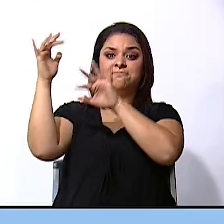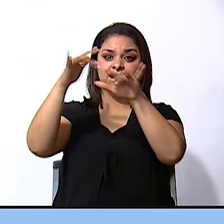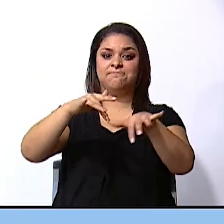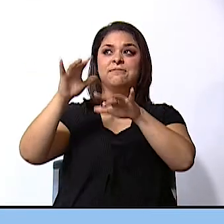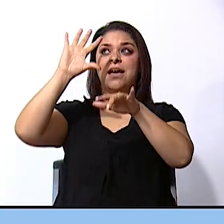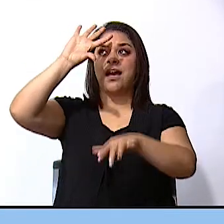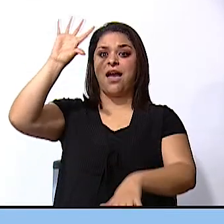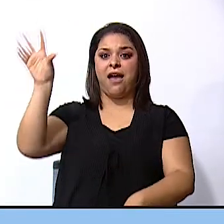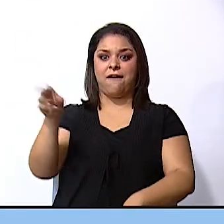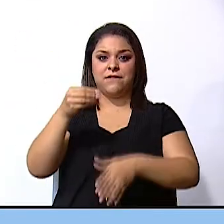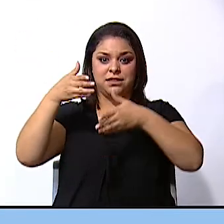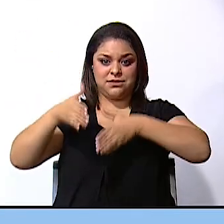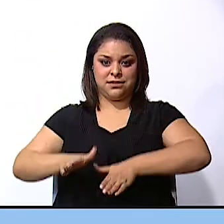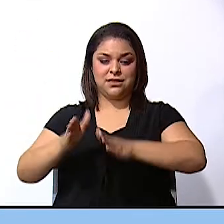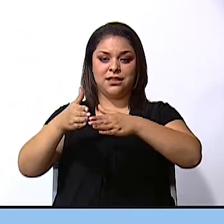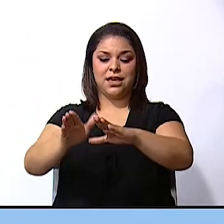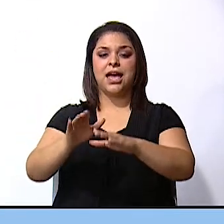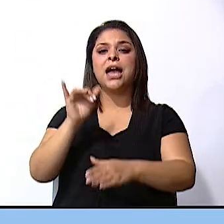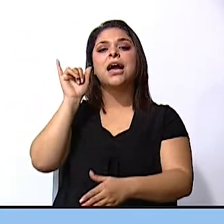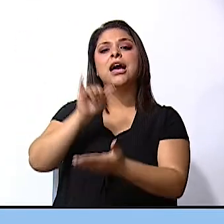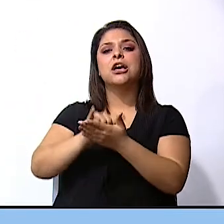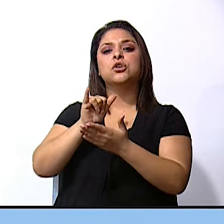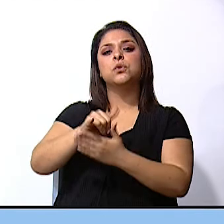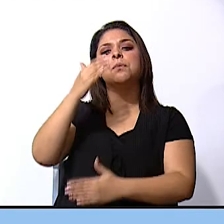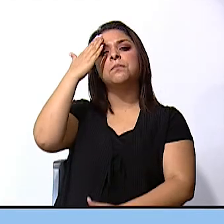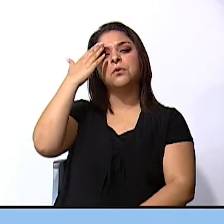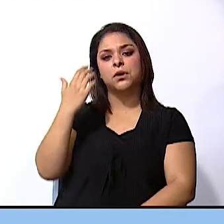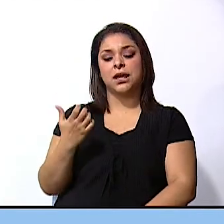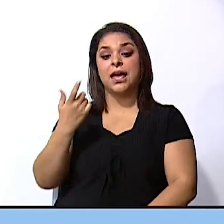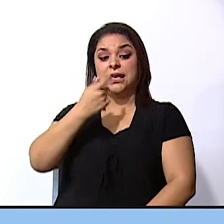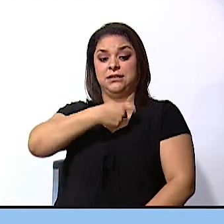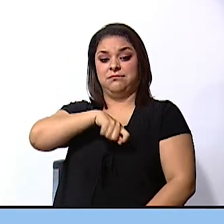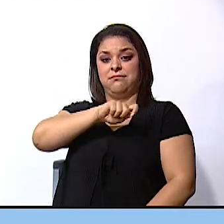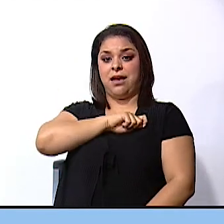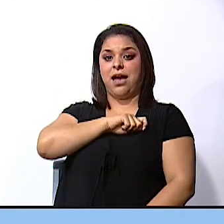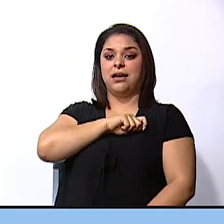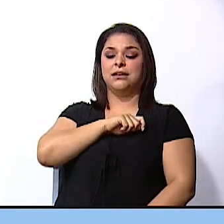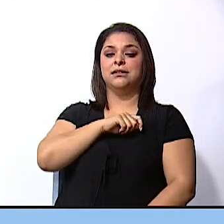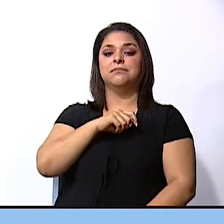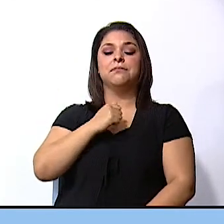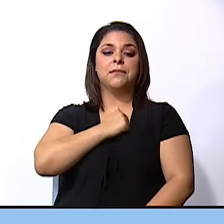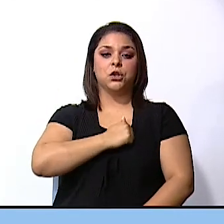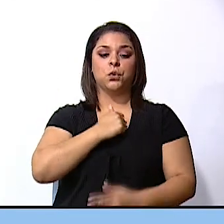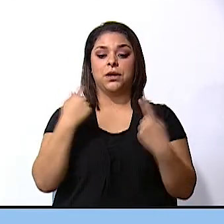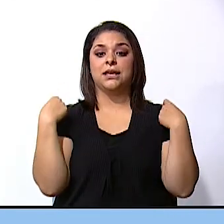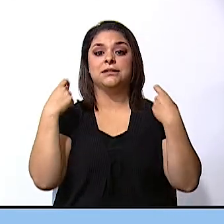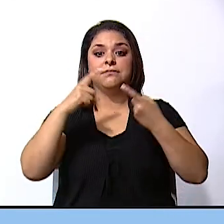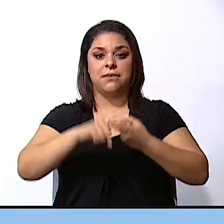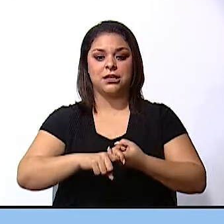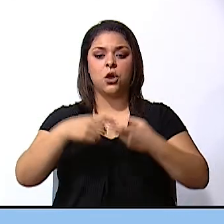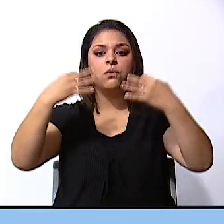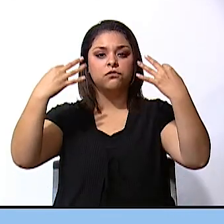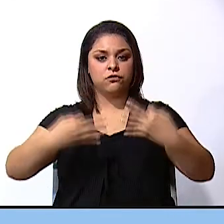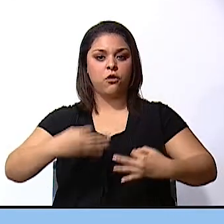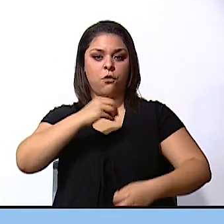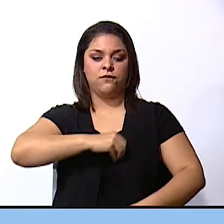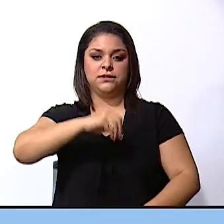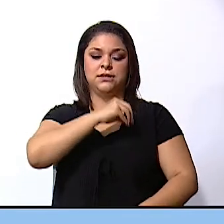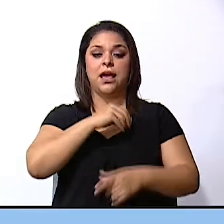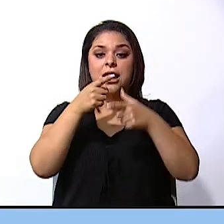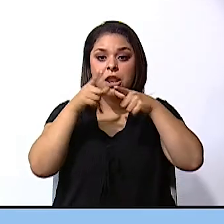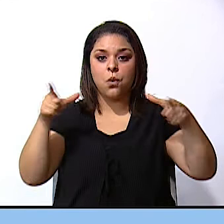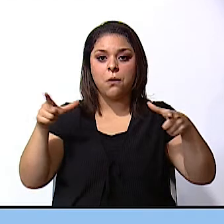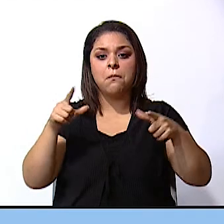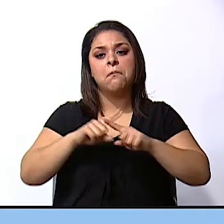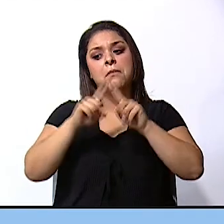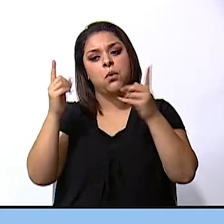That is why Spanish is the official language. However, some people speak